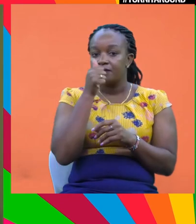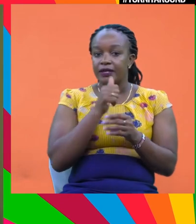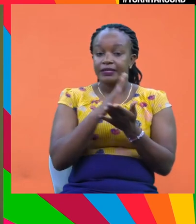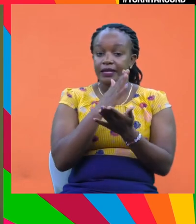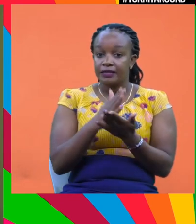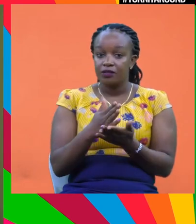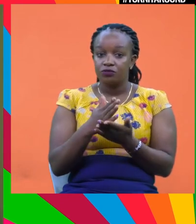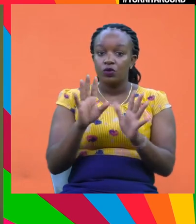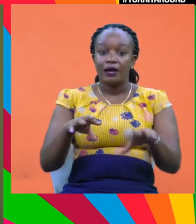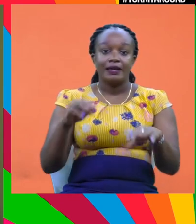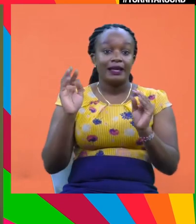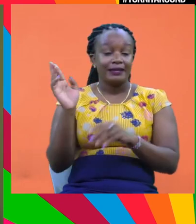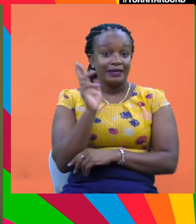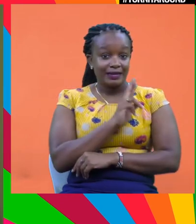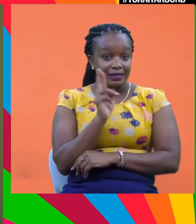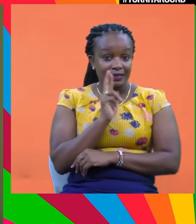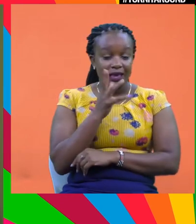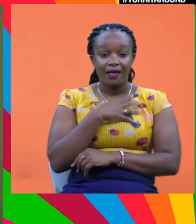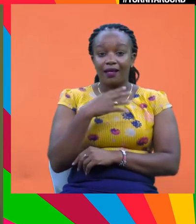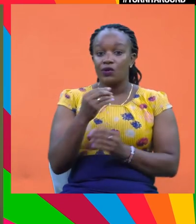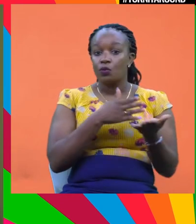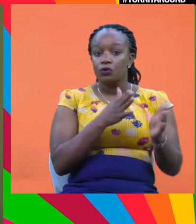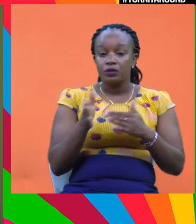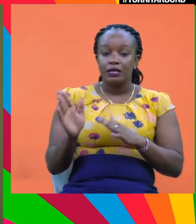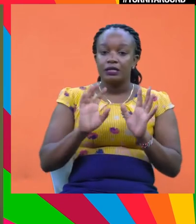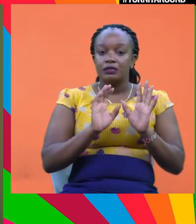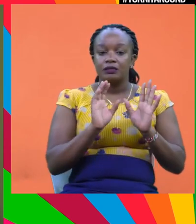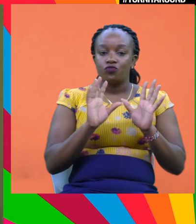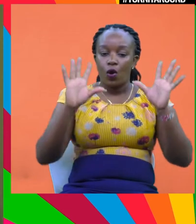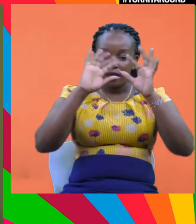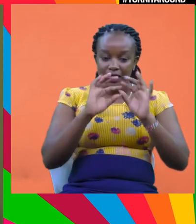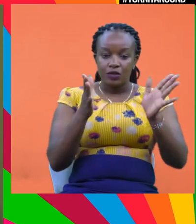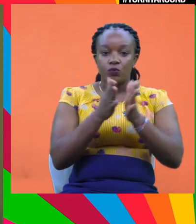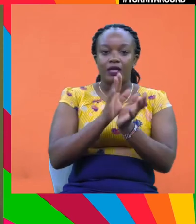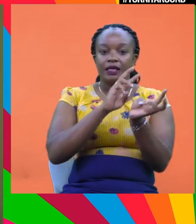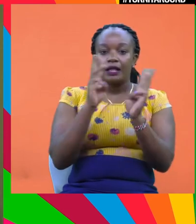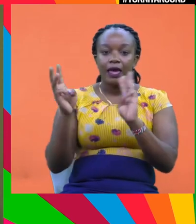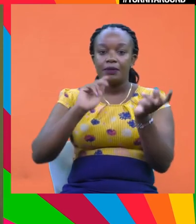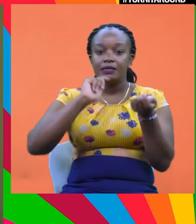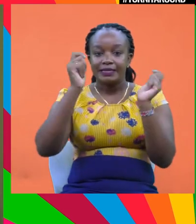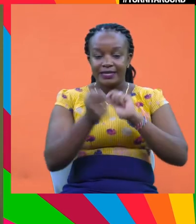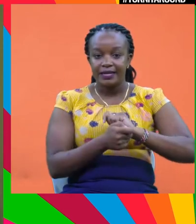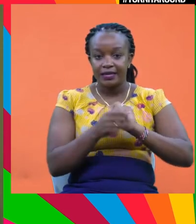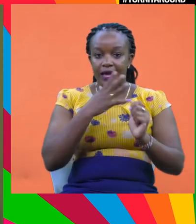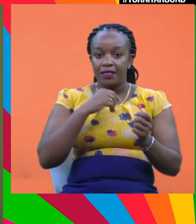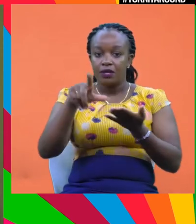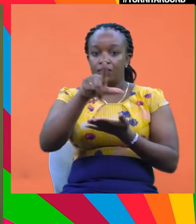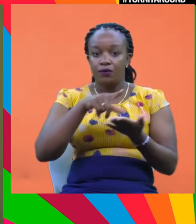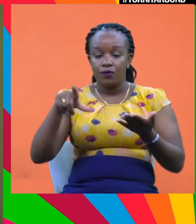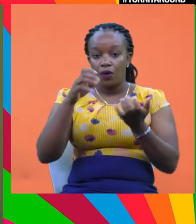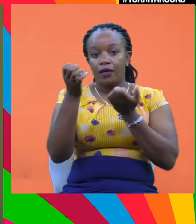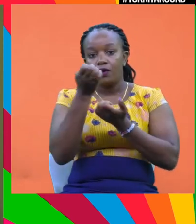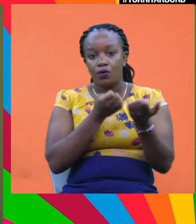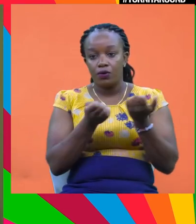private sector to take the risks and opportunities associated with climate change and the transition to a low carbon economy into